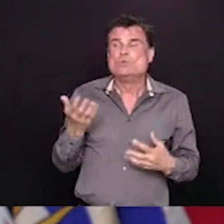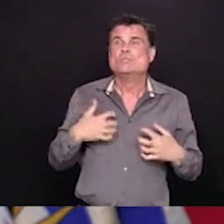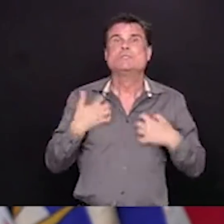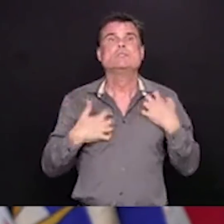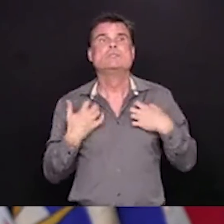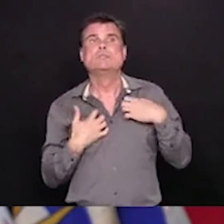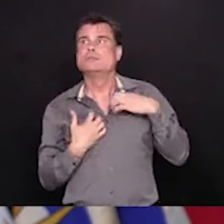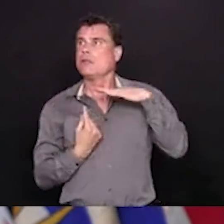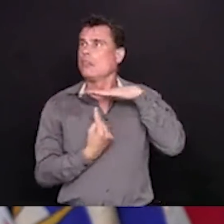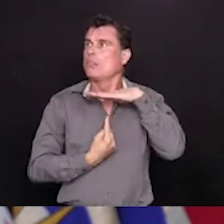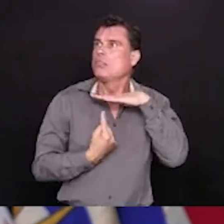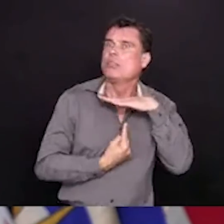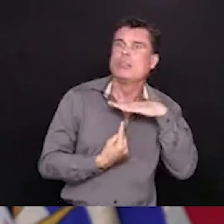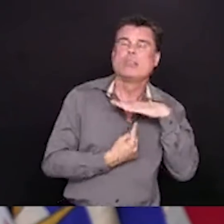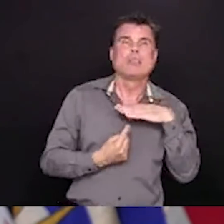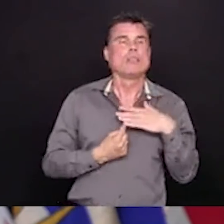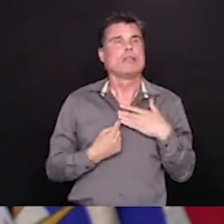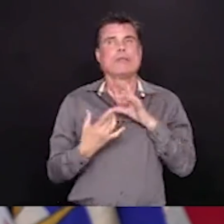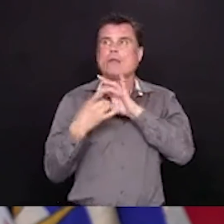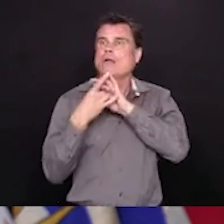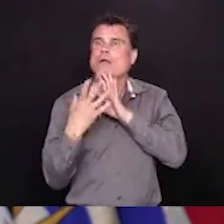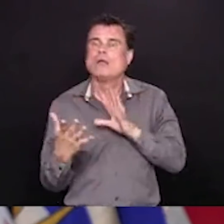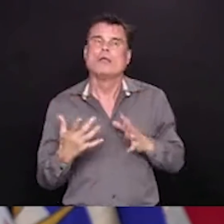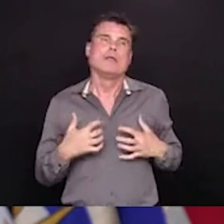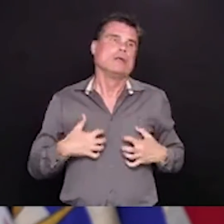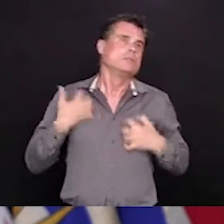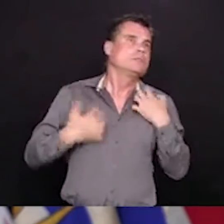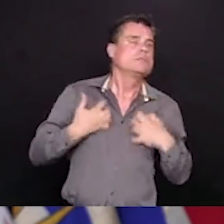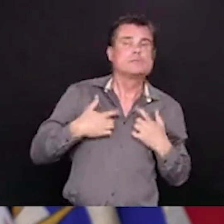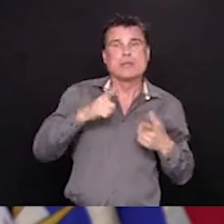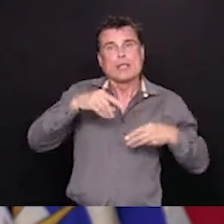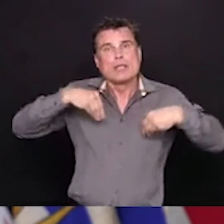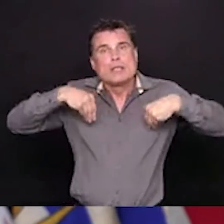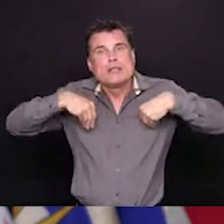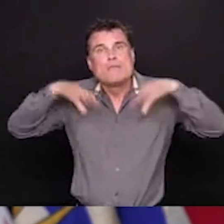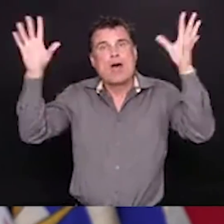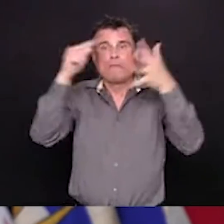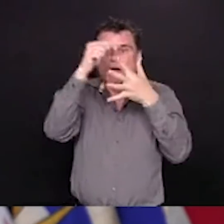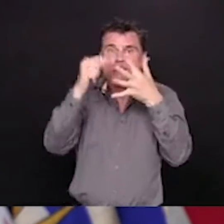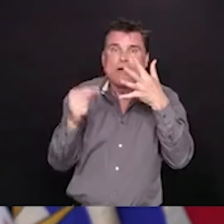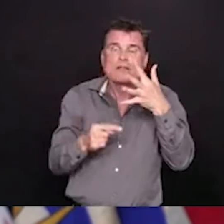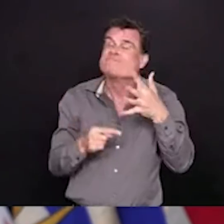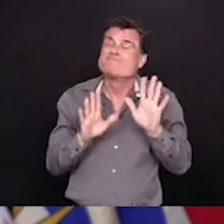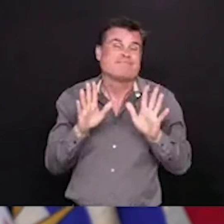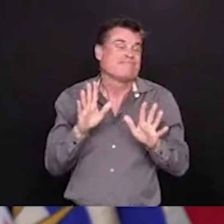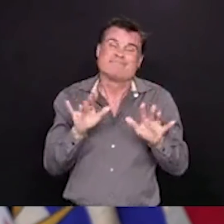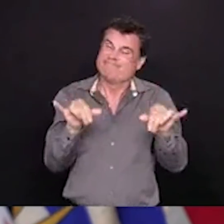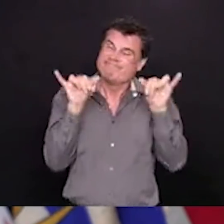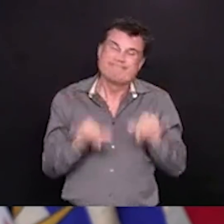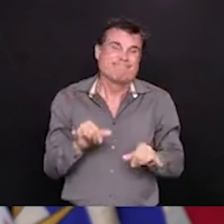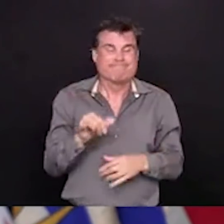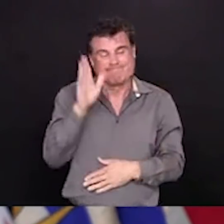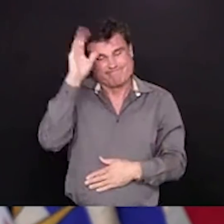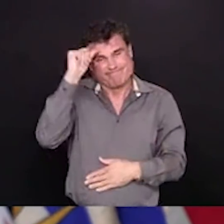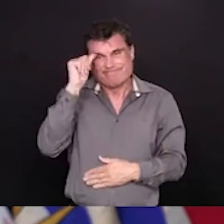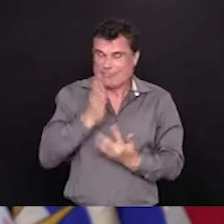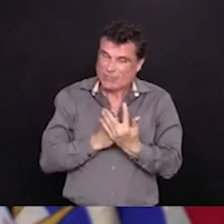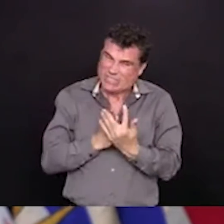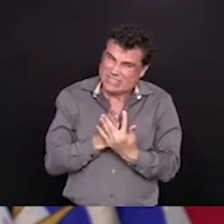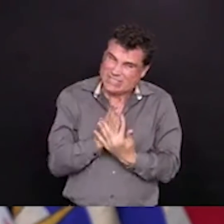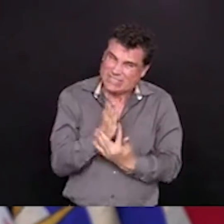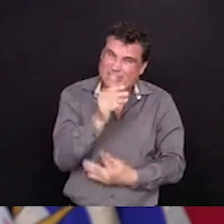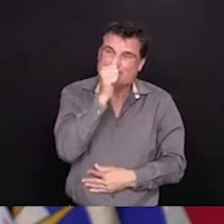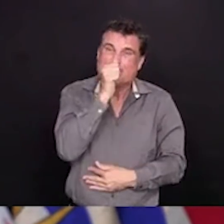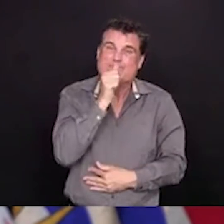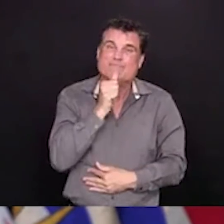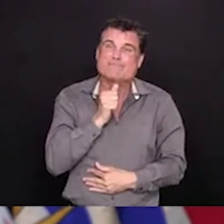to ensure that we don't let up too soon and waste all of that important work that we have done together. So I want to